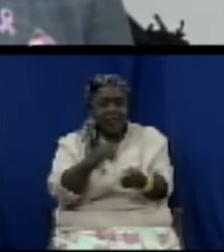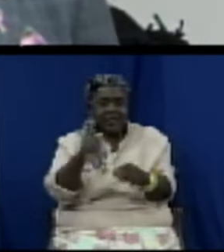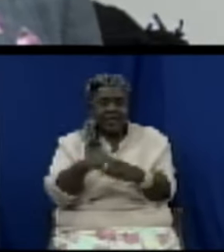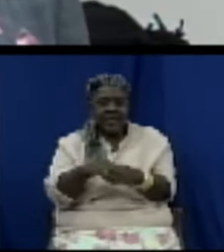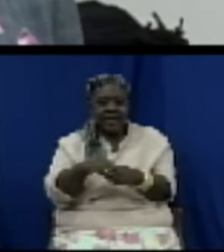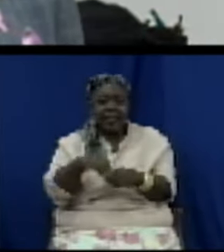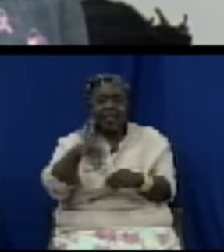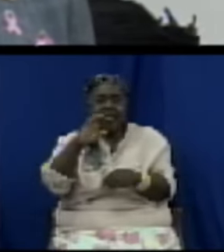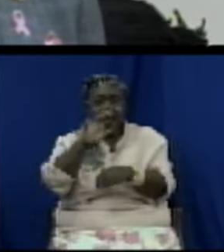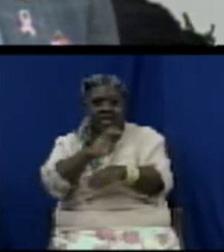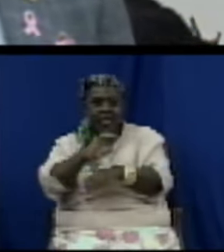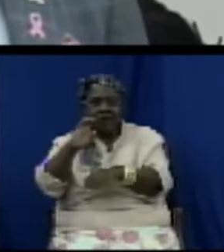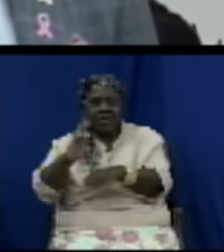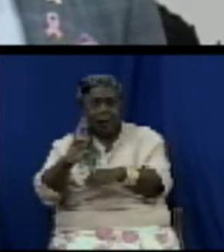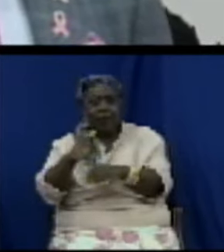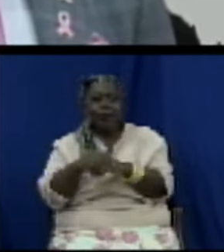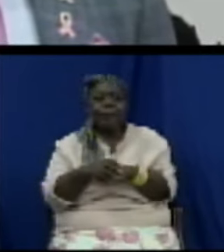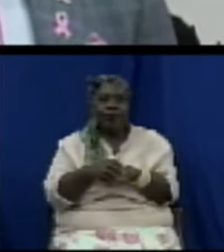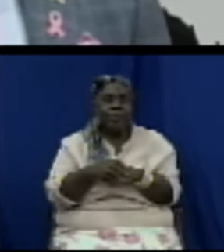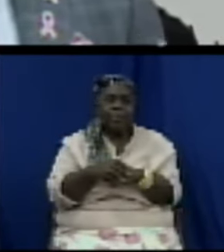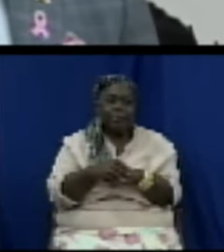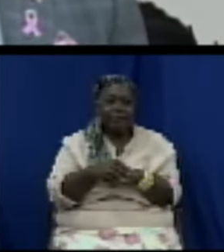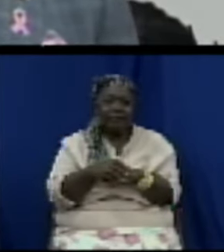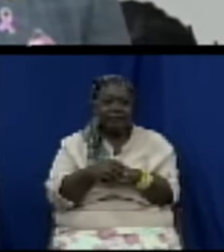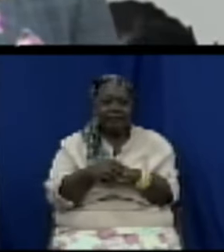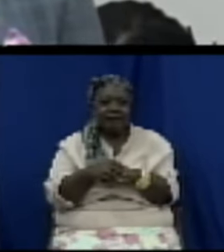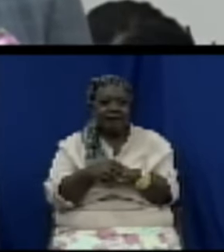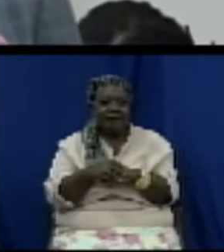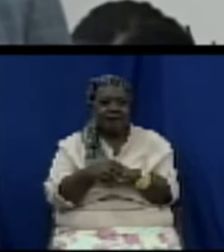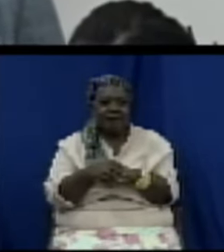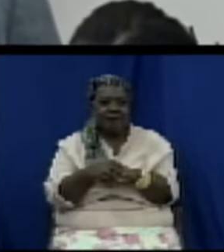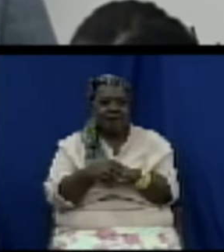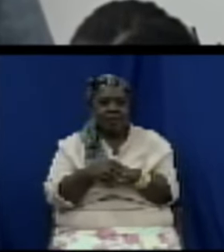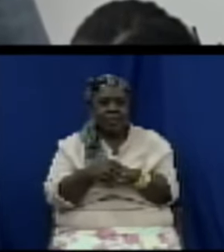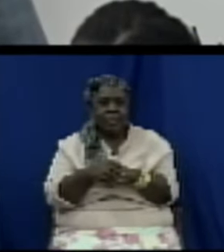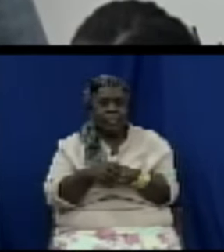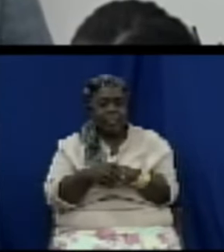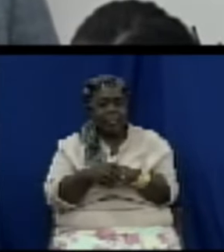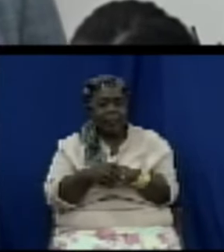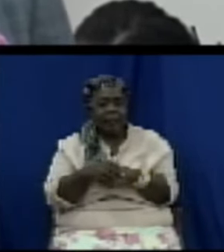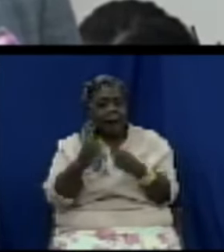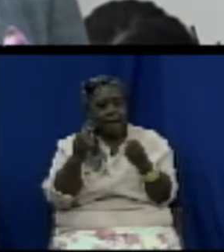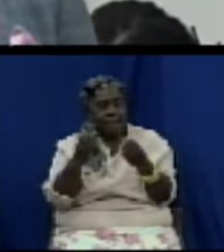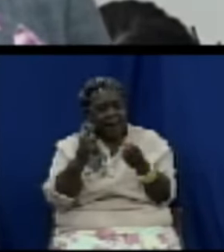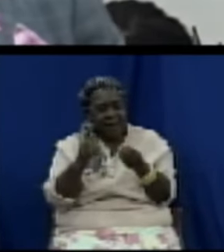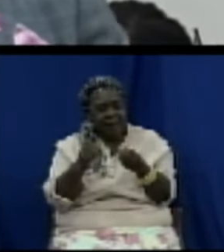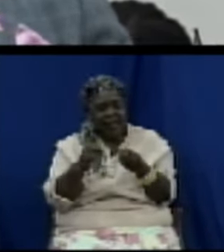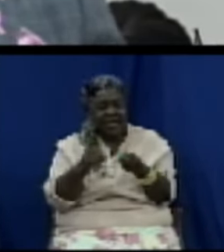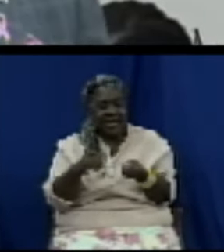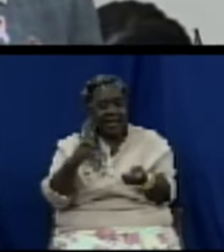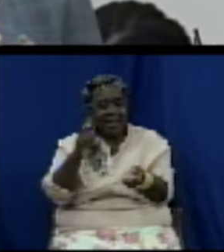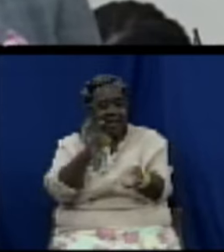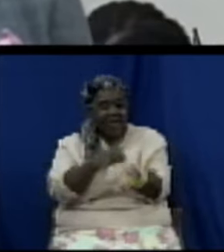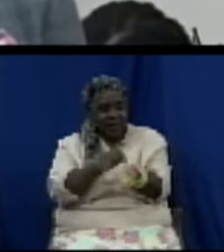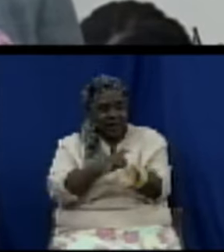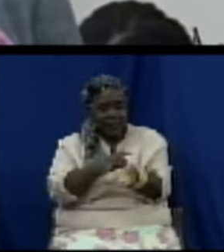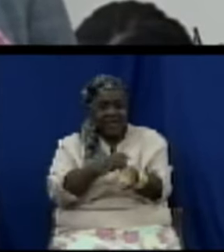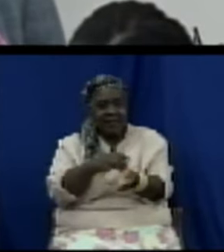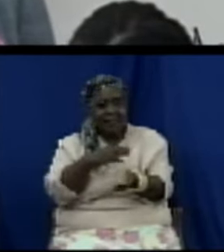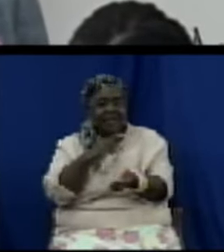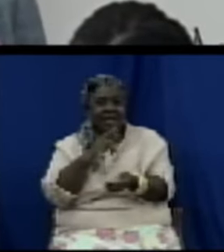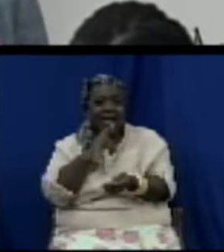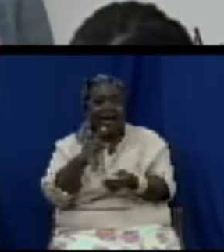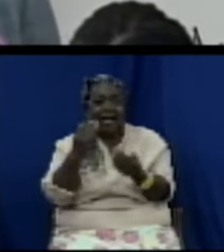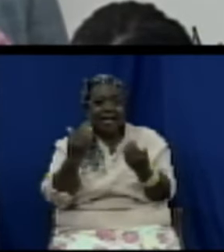prime minister brought the issue of HIV AIDS and dealt with it from his perspective as a prime minister and doctor to benefit the whole of the Caribbean